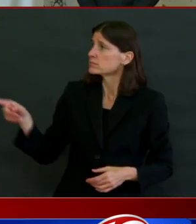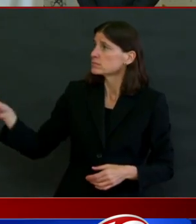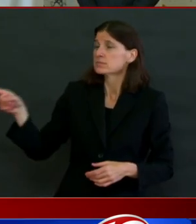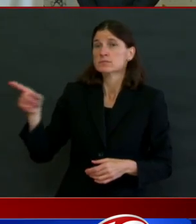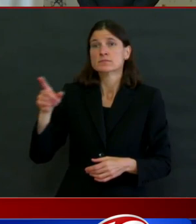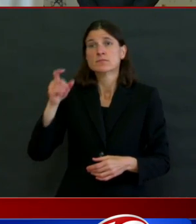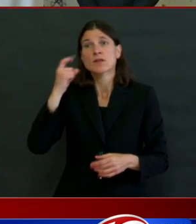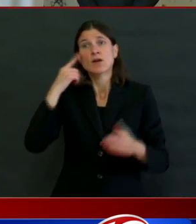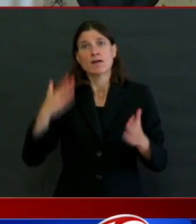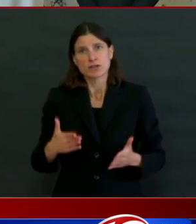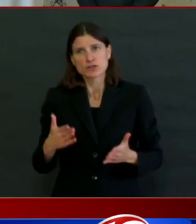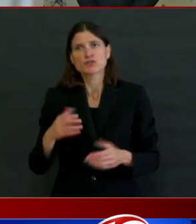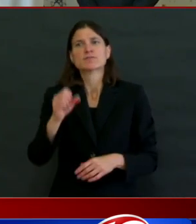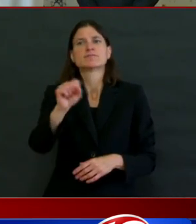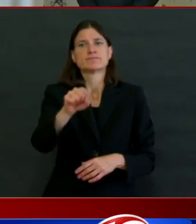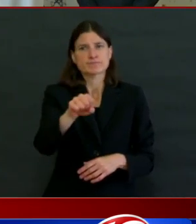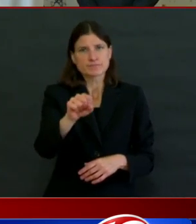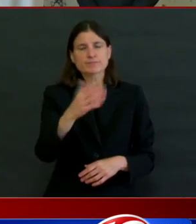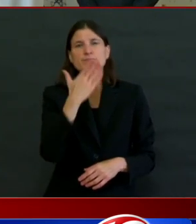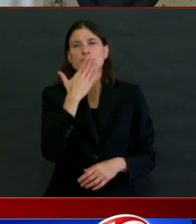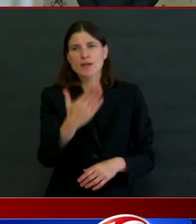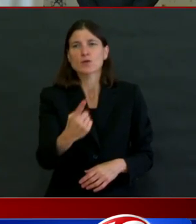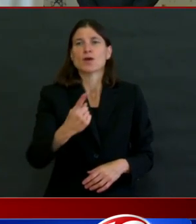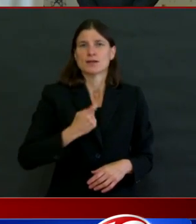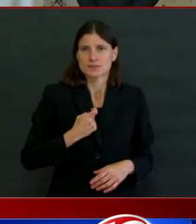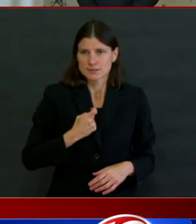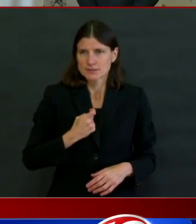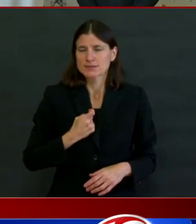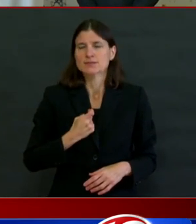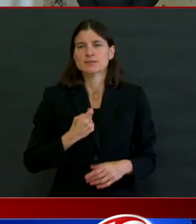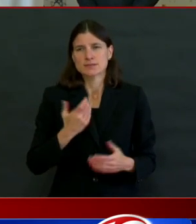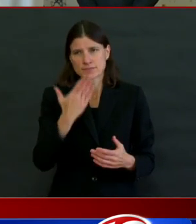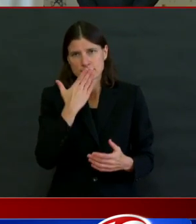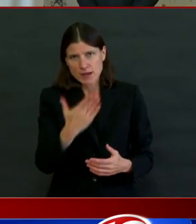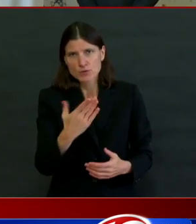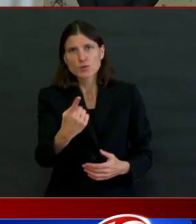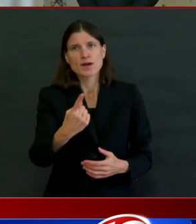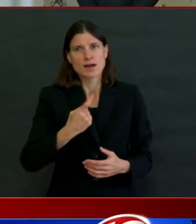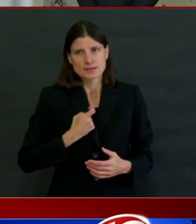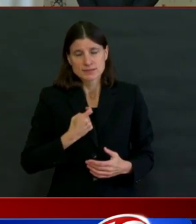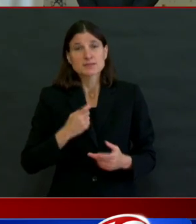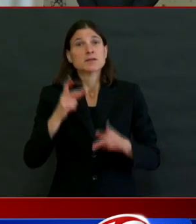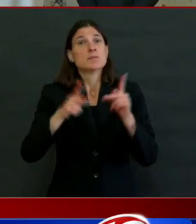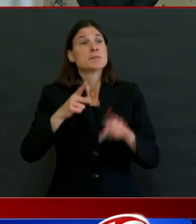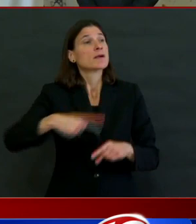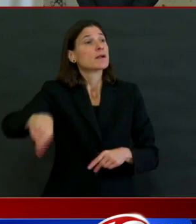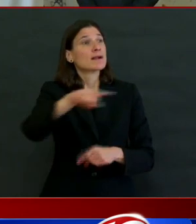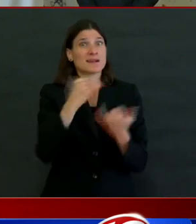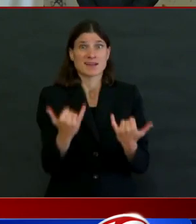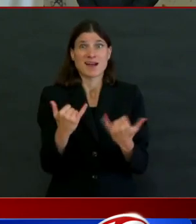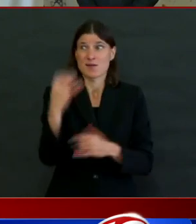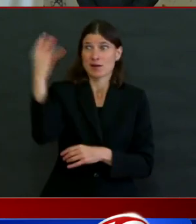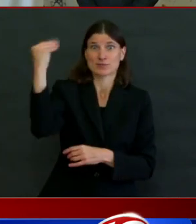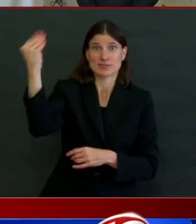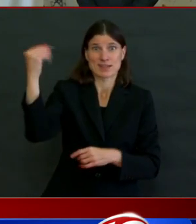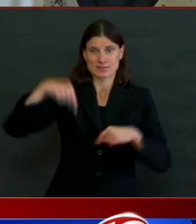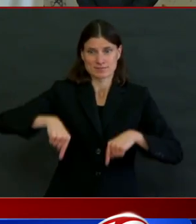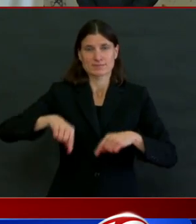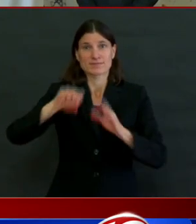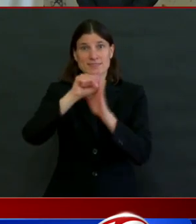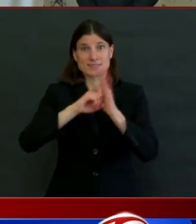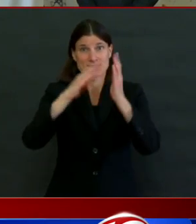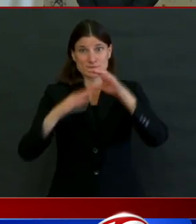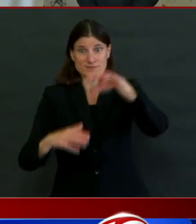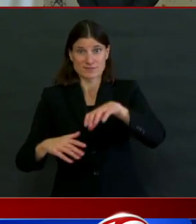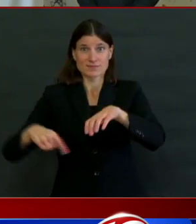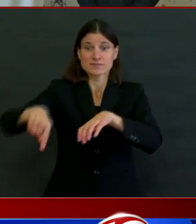protest. So I am not, however, going to use my executive authority to free all the people at